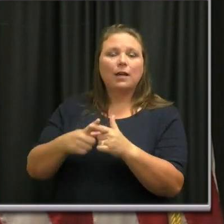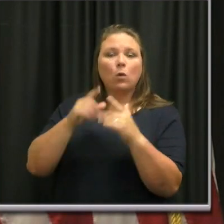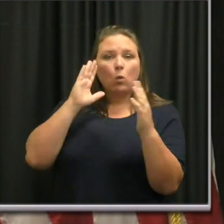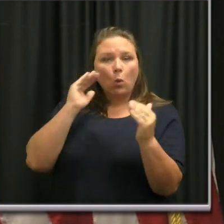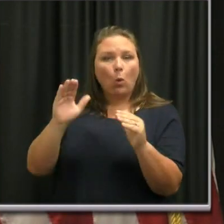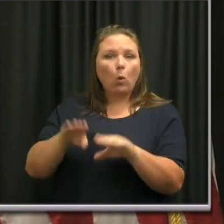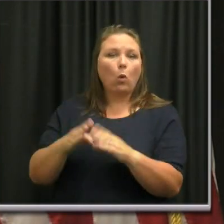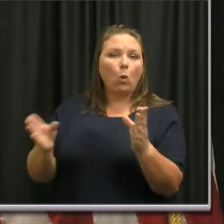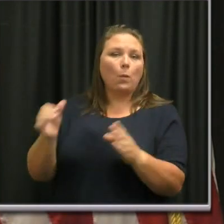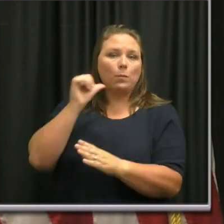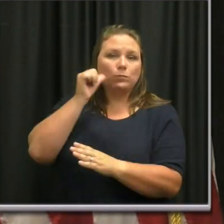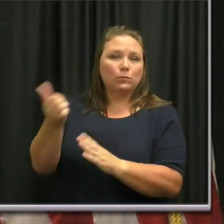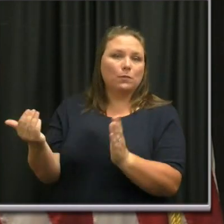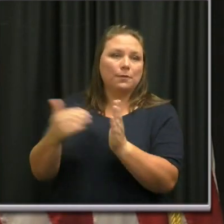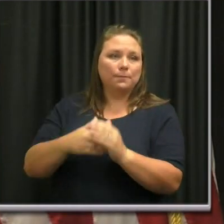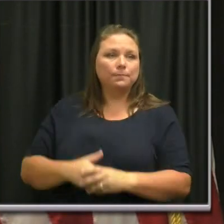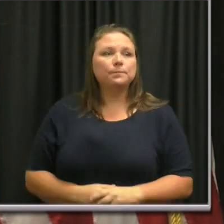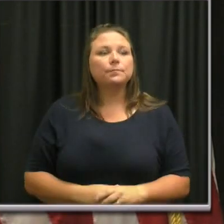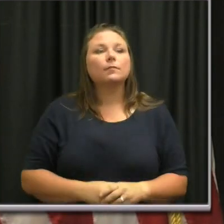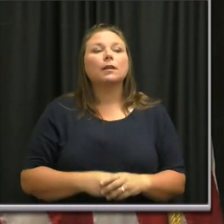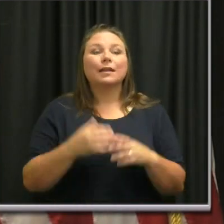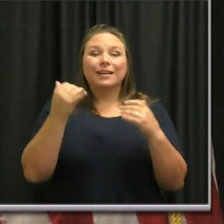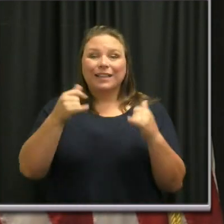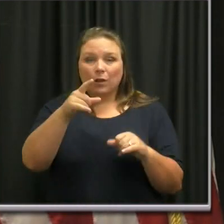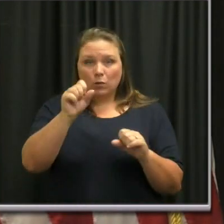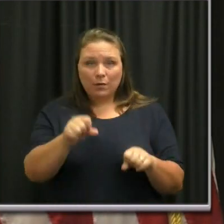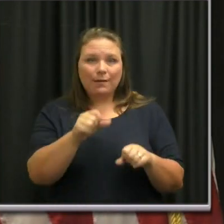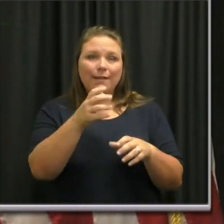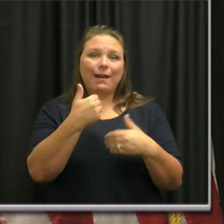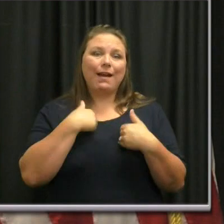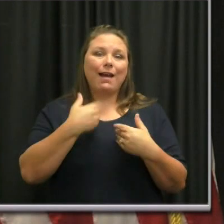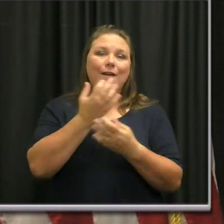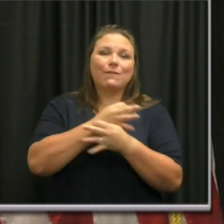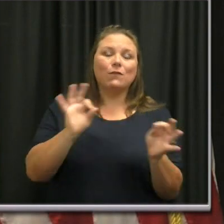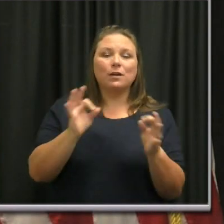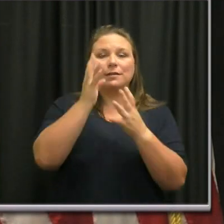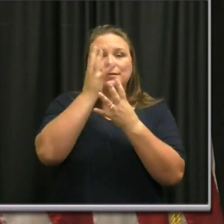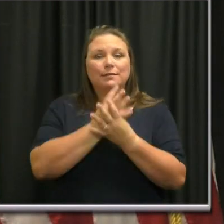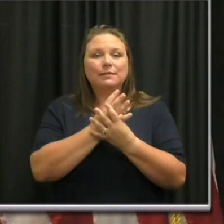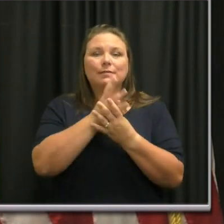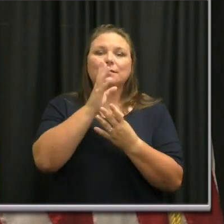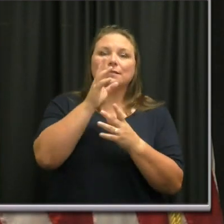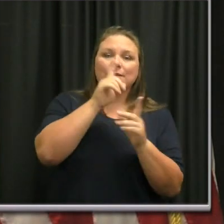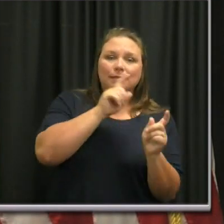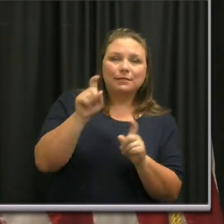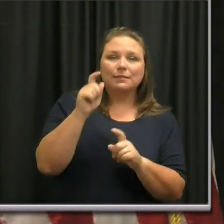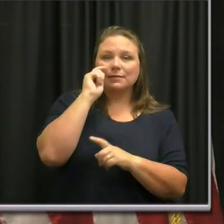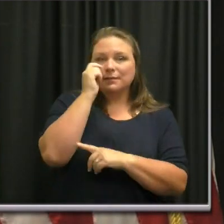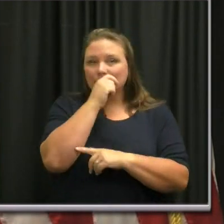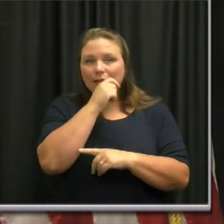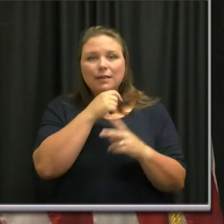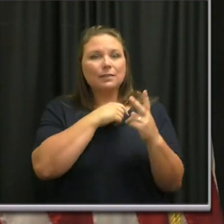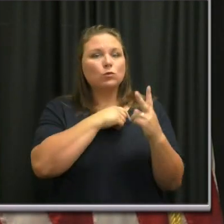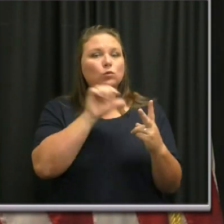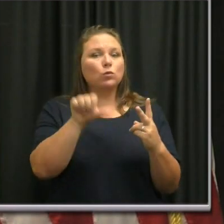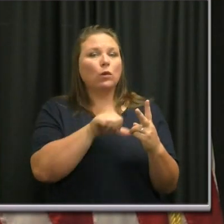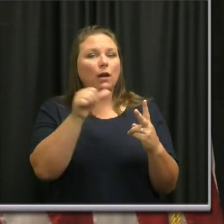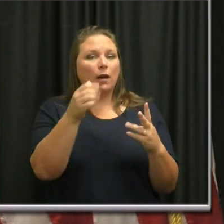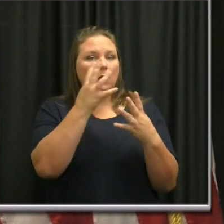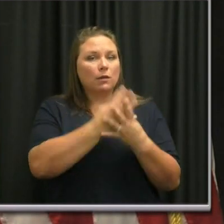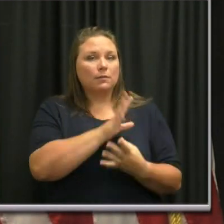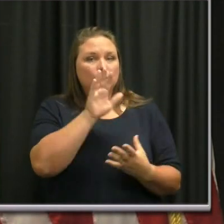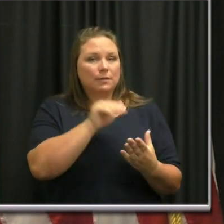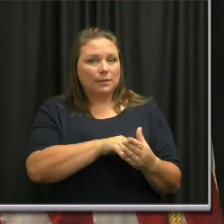reopened tomorrow. In the meantime, you can receive a free diagnostic test at one of Metro's two other assessment centers